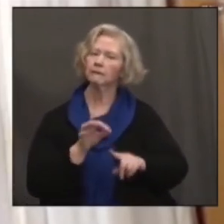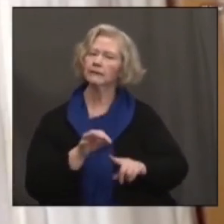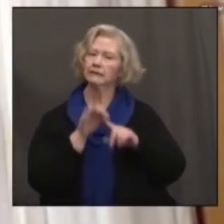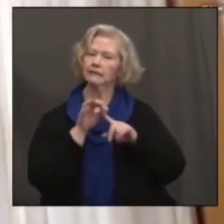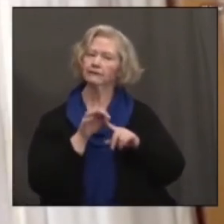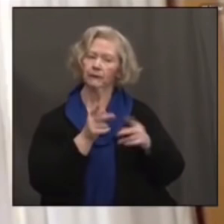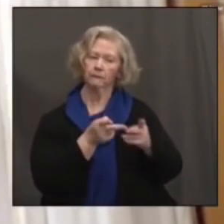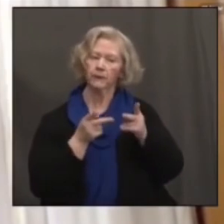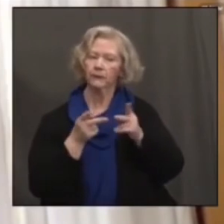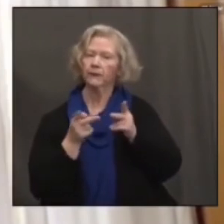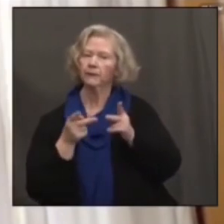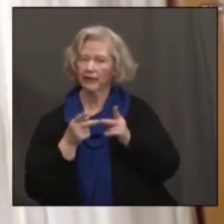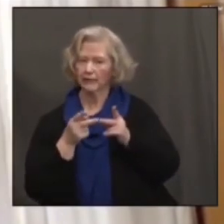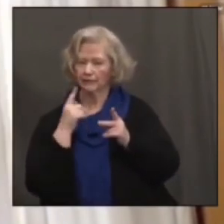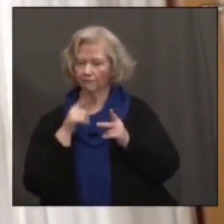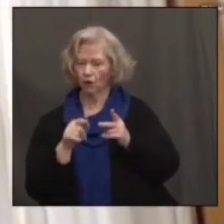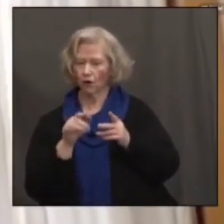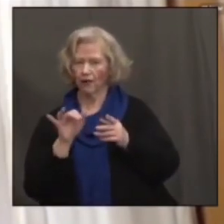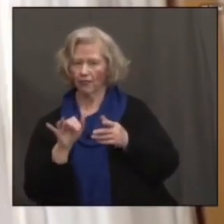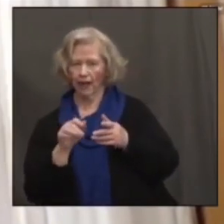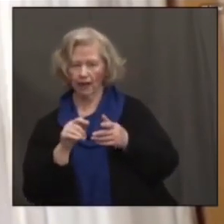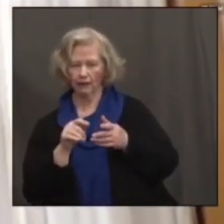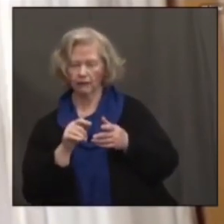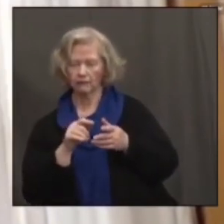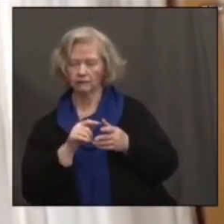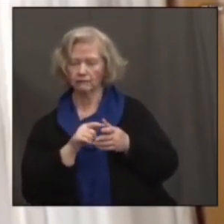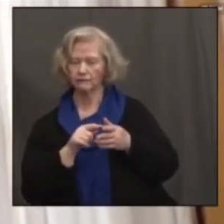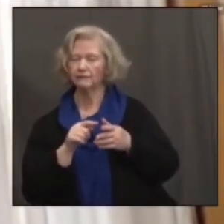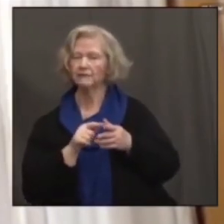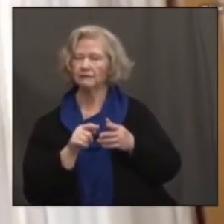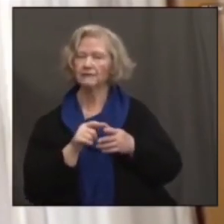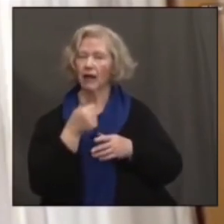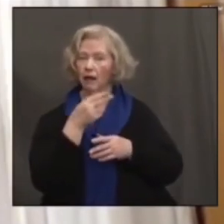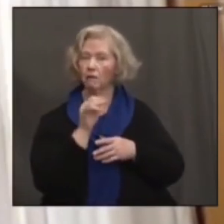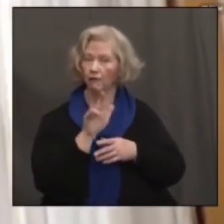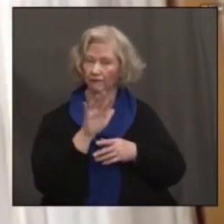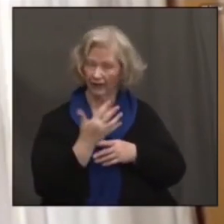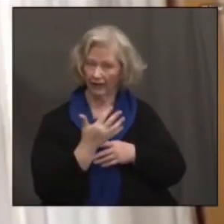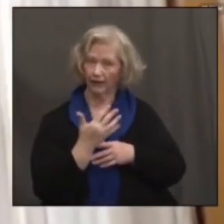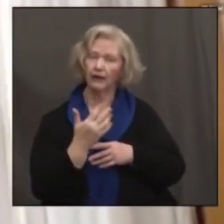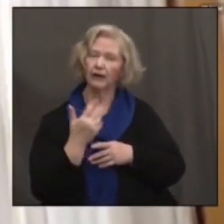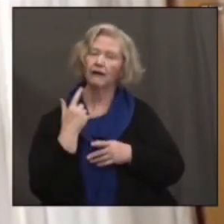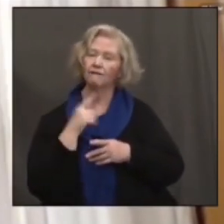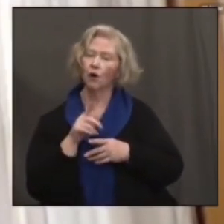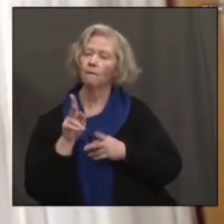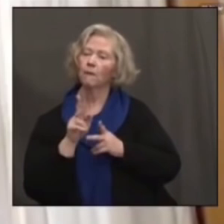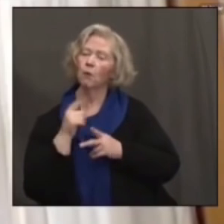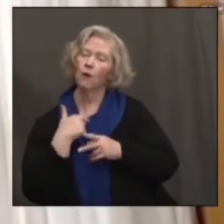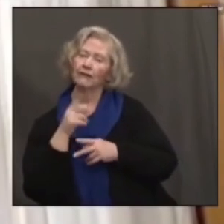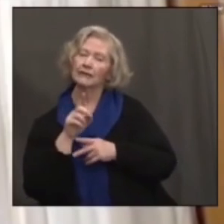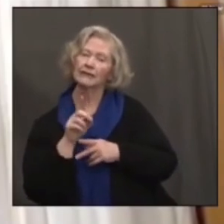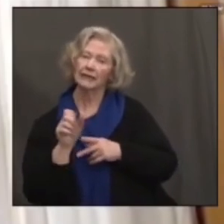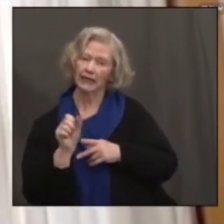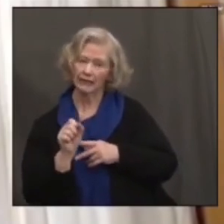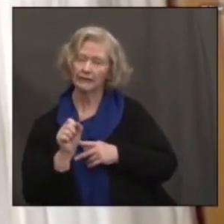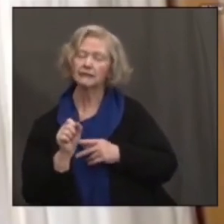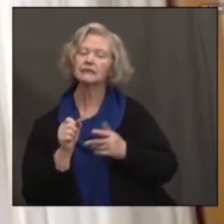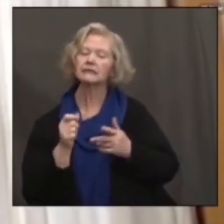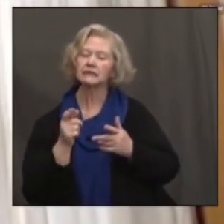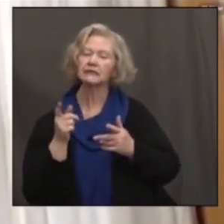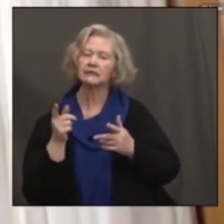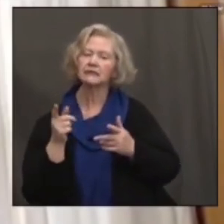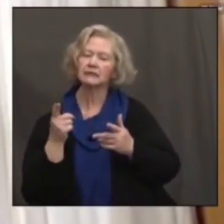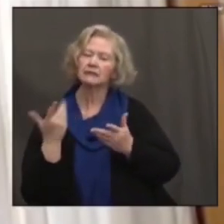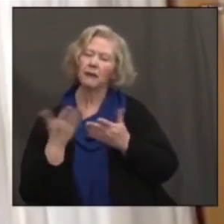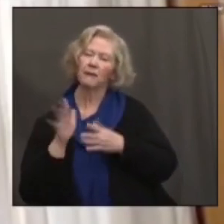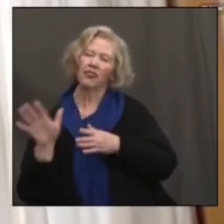first week of March 5th when we open up for people with intellectual and developmental disabilities, likely at DDS